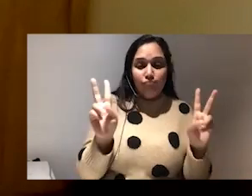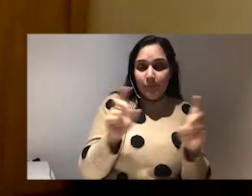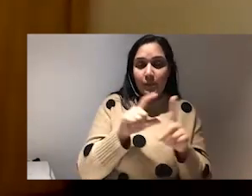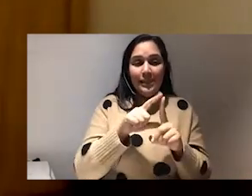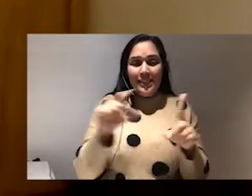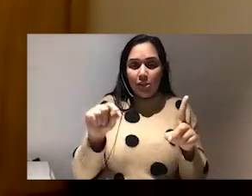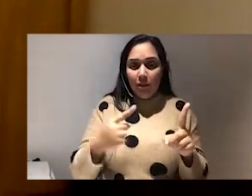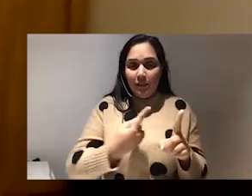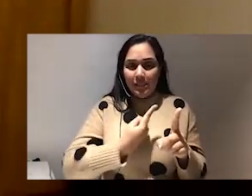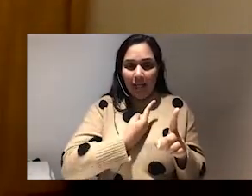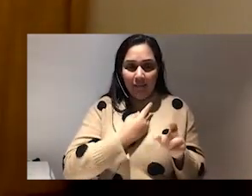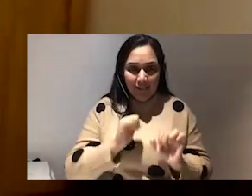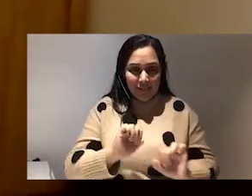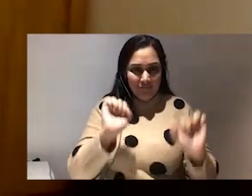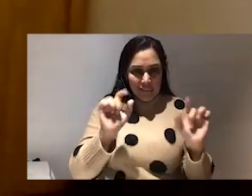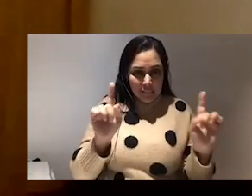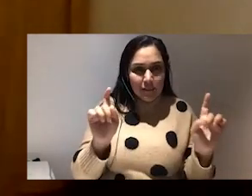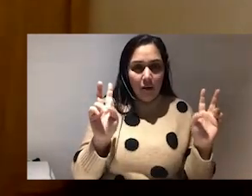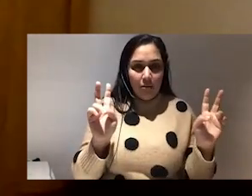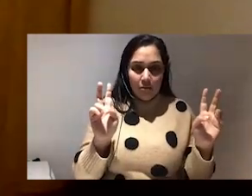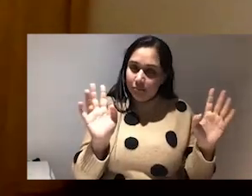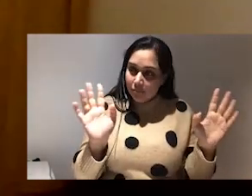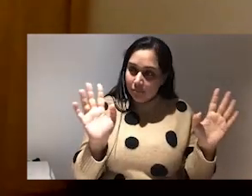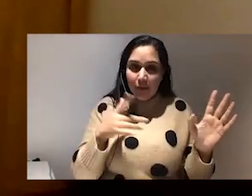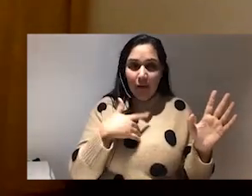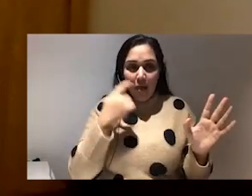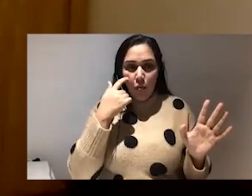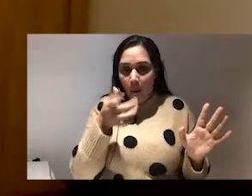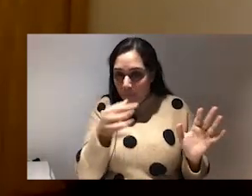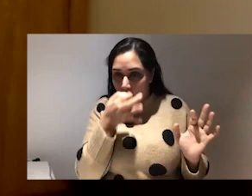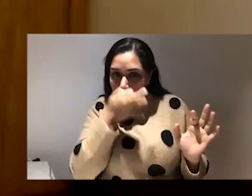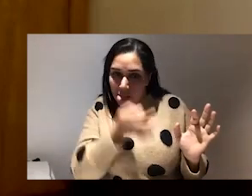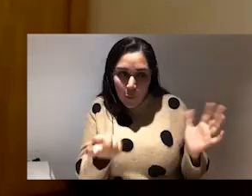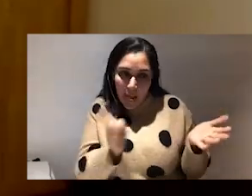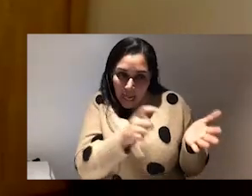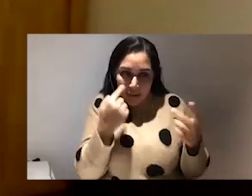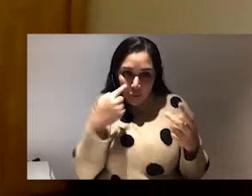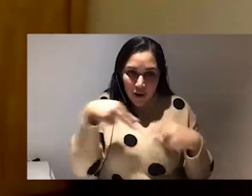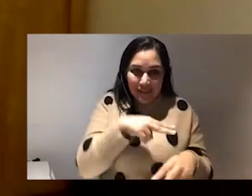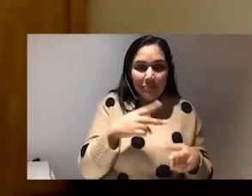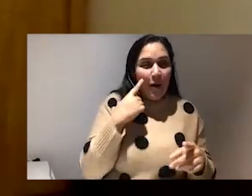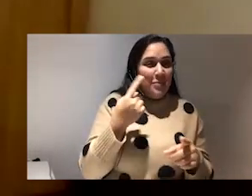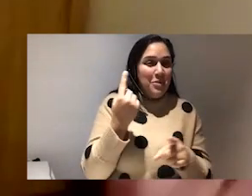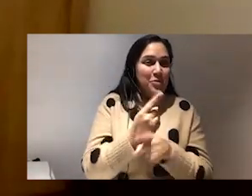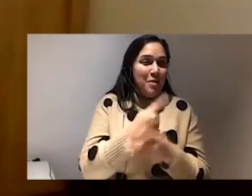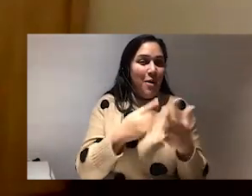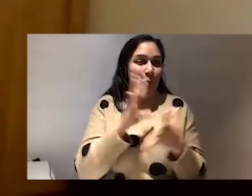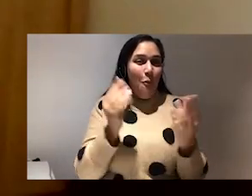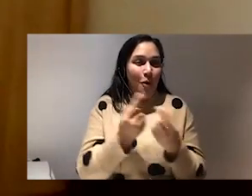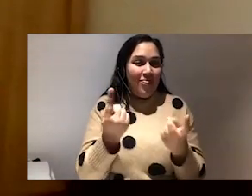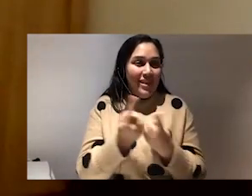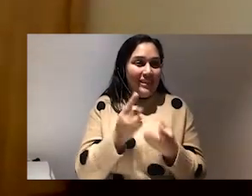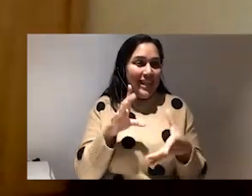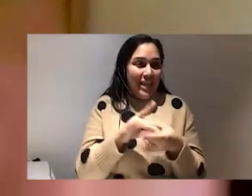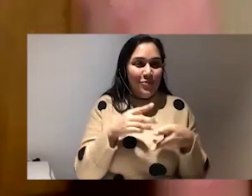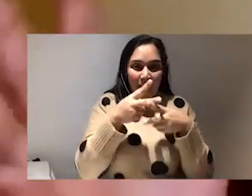digital self-defense as like a little bit of a clickbait title because actually I think we're going to be talking about all things care, all things accountability,